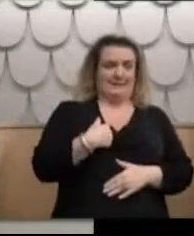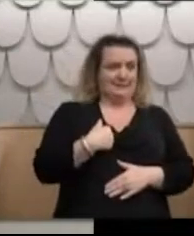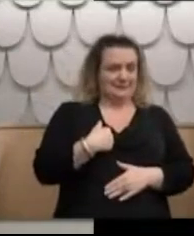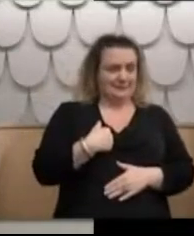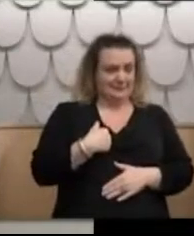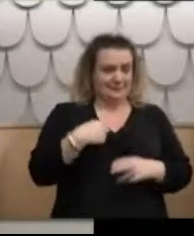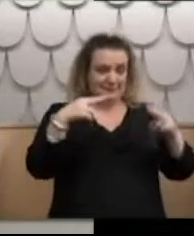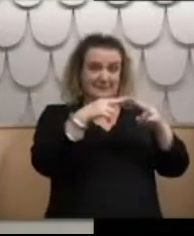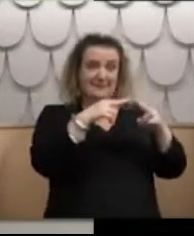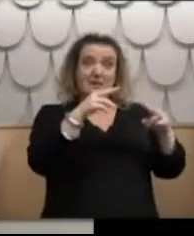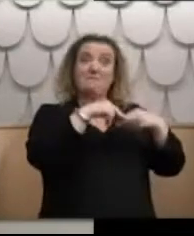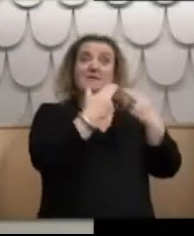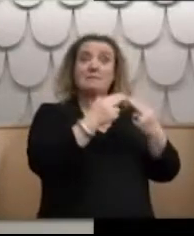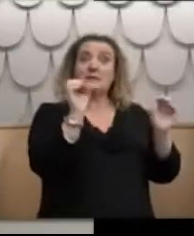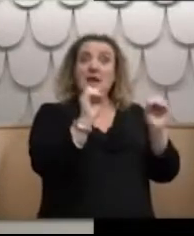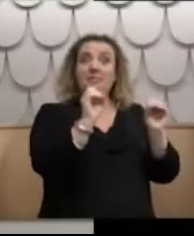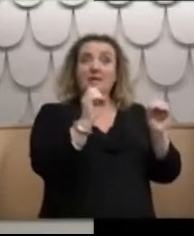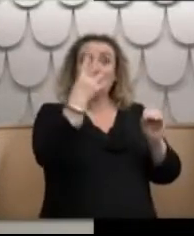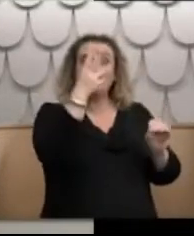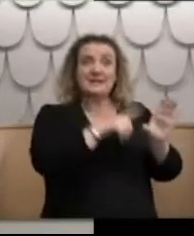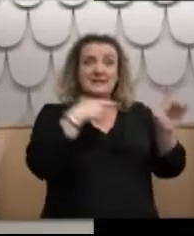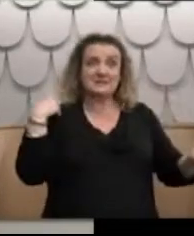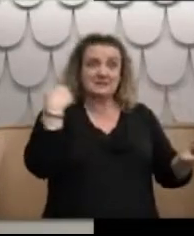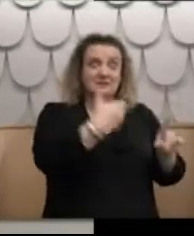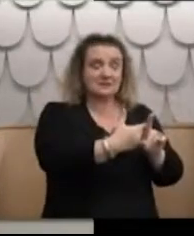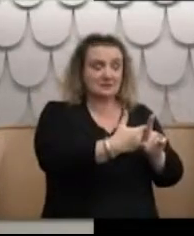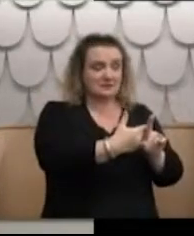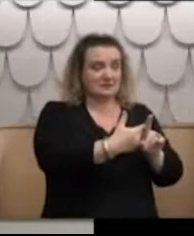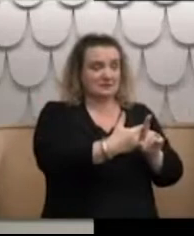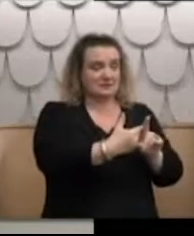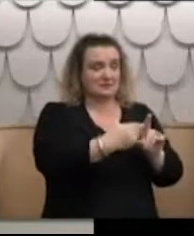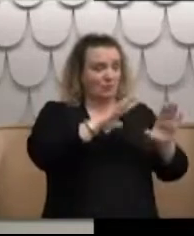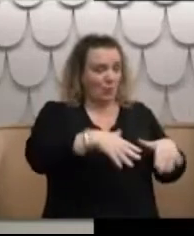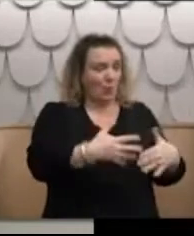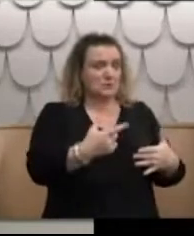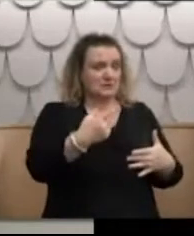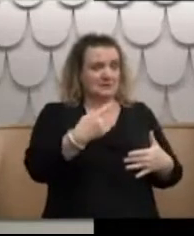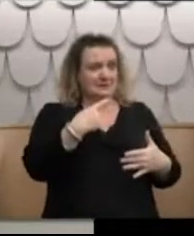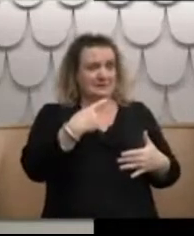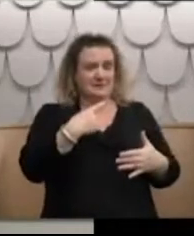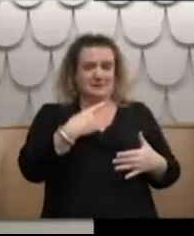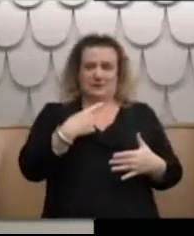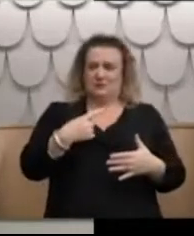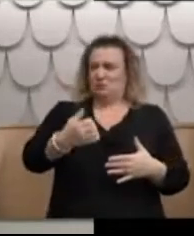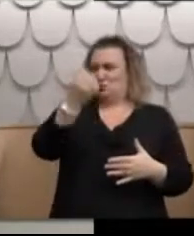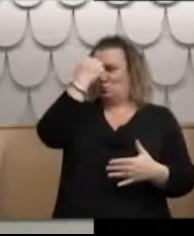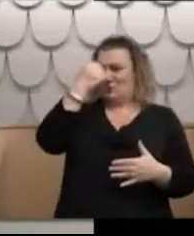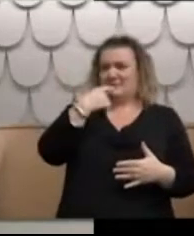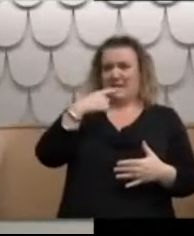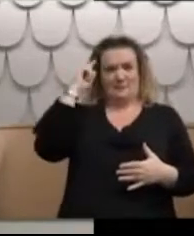my family for three years. And for them to say these symptoms of a mental disorder was ridiculous.